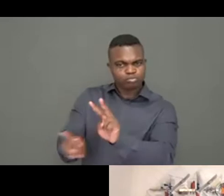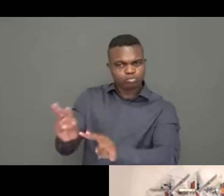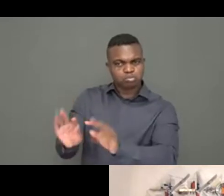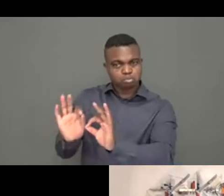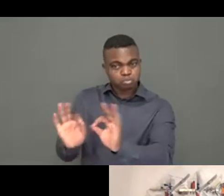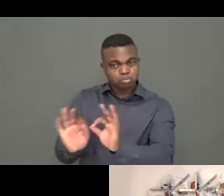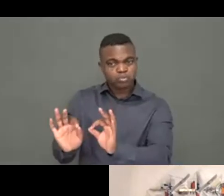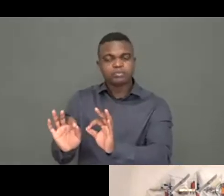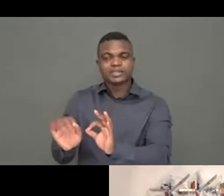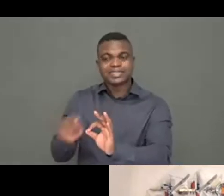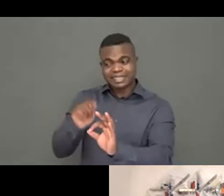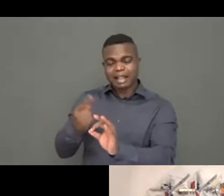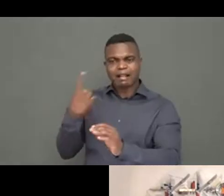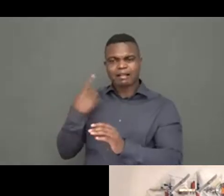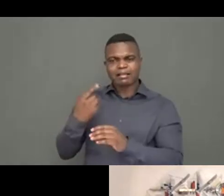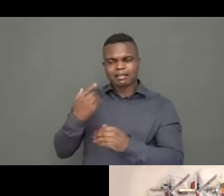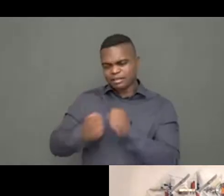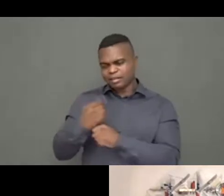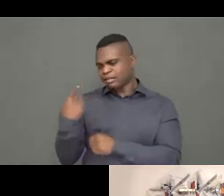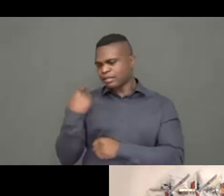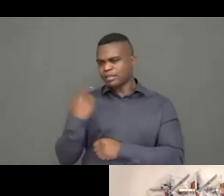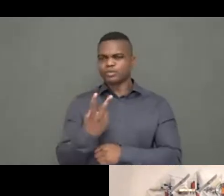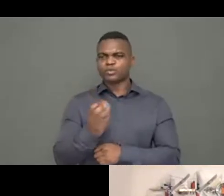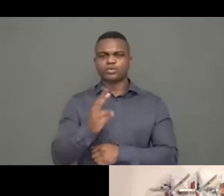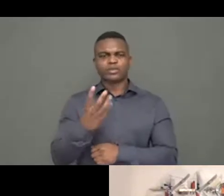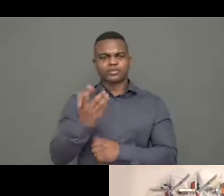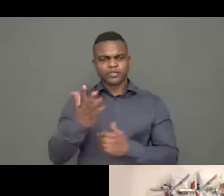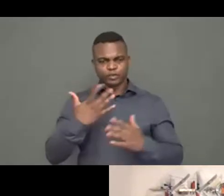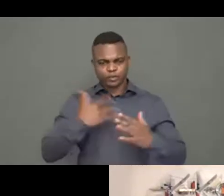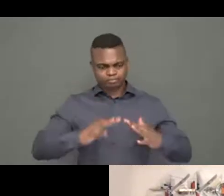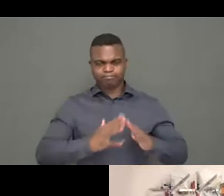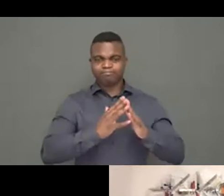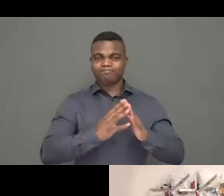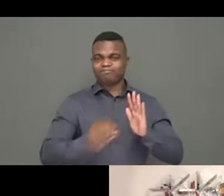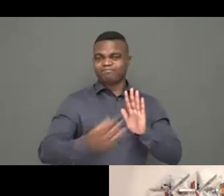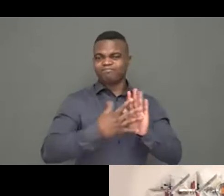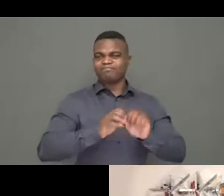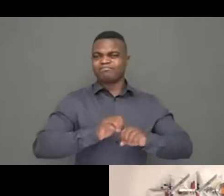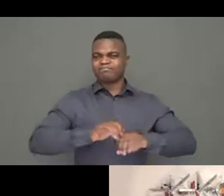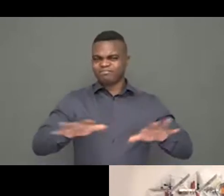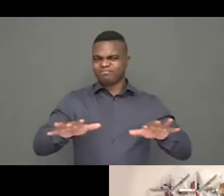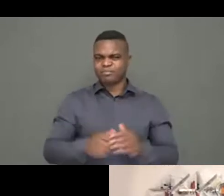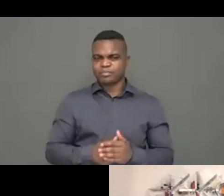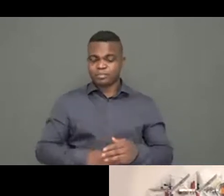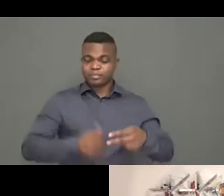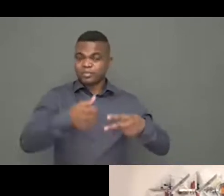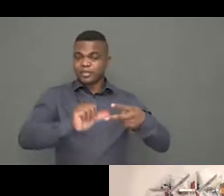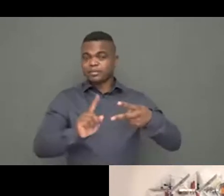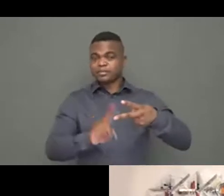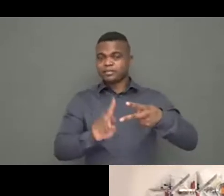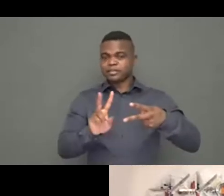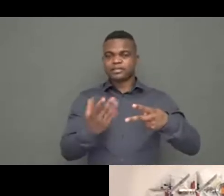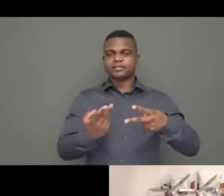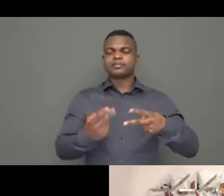that provides the organization with an assessment through an independent external